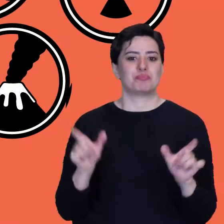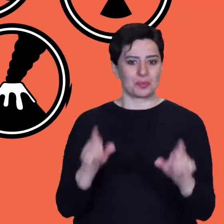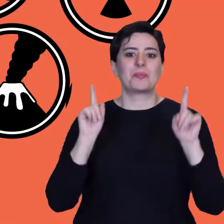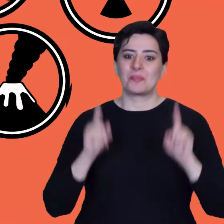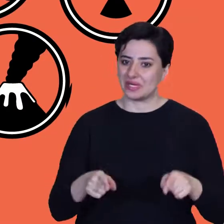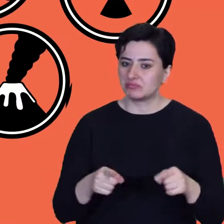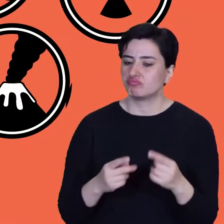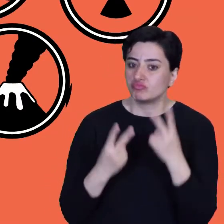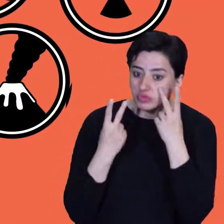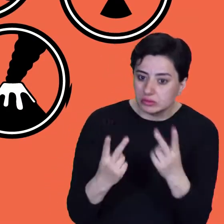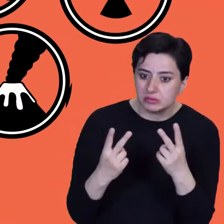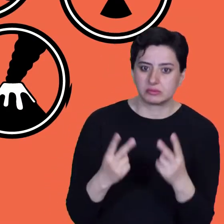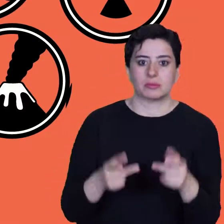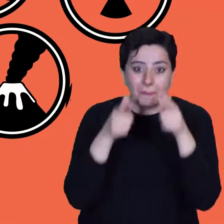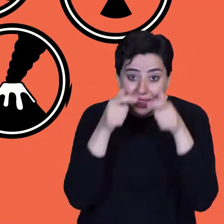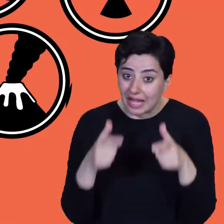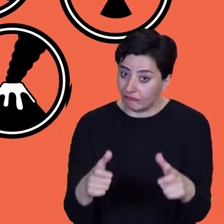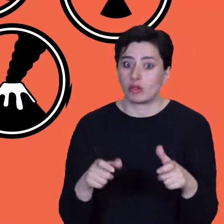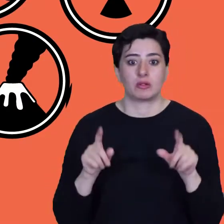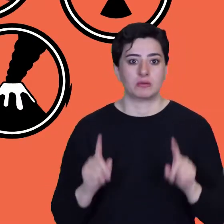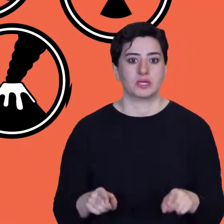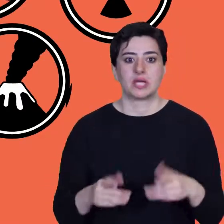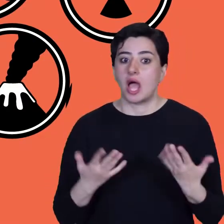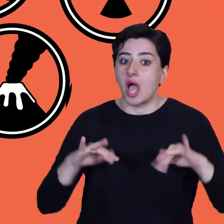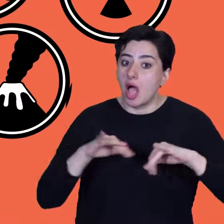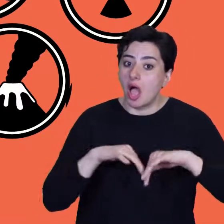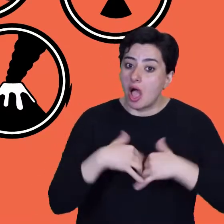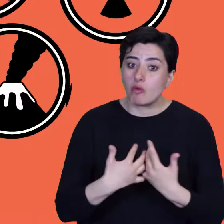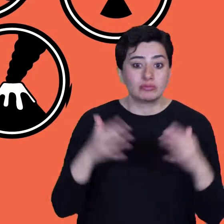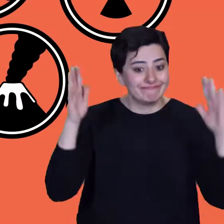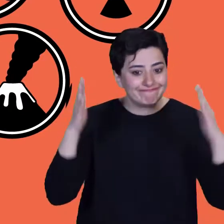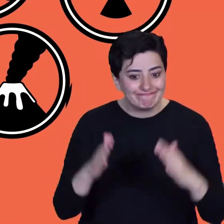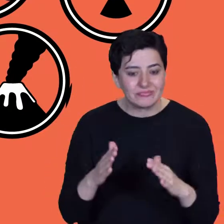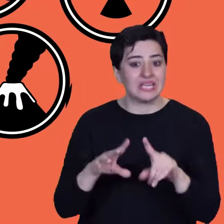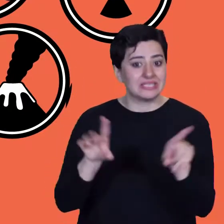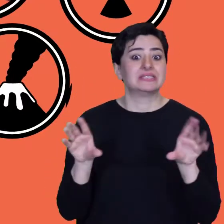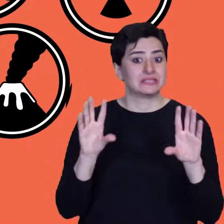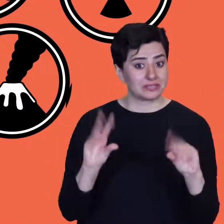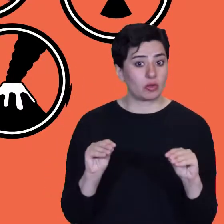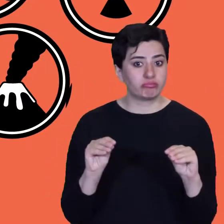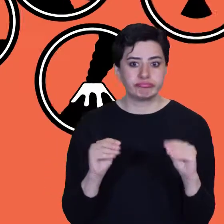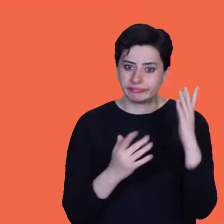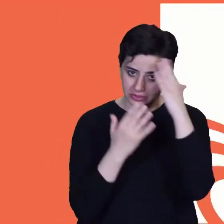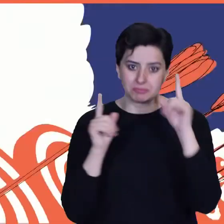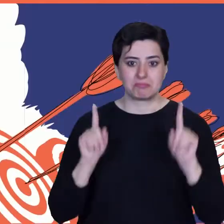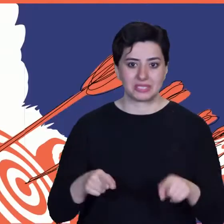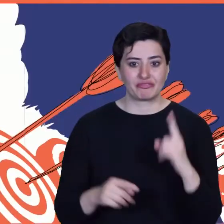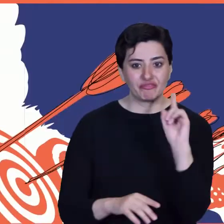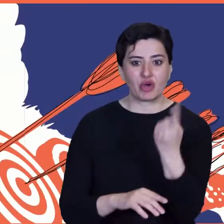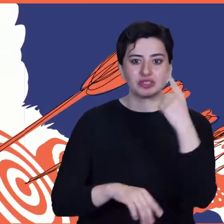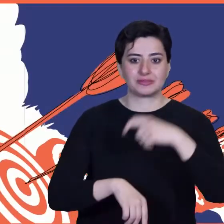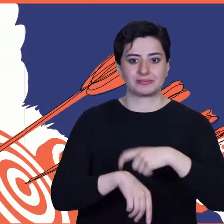lots of attention to risks and how to reduce them is a good way to stop the hazard from turning into a disaster in the first place.